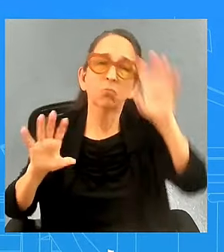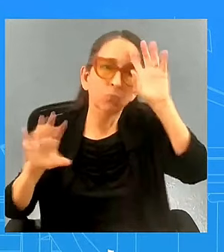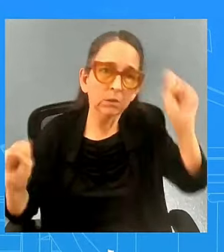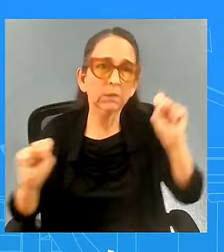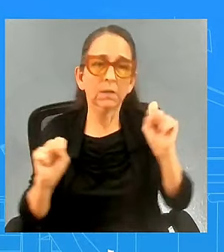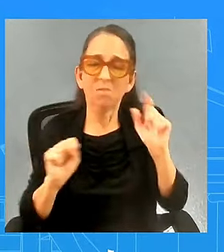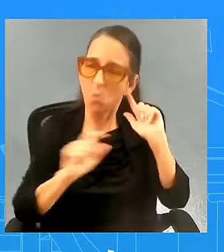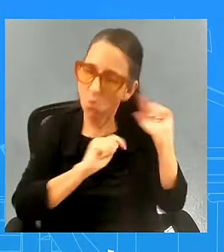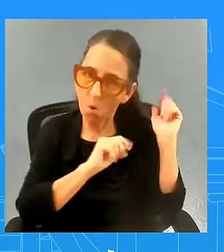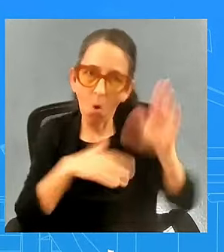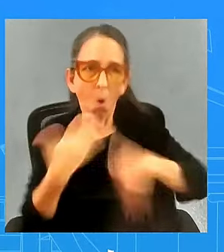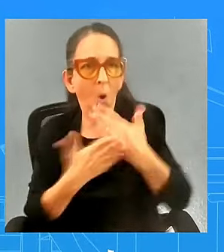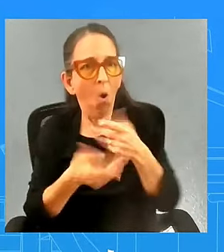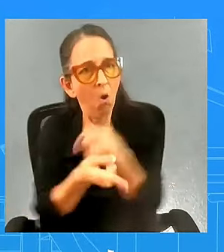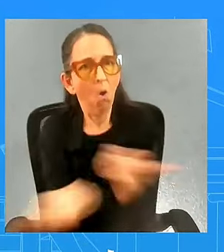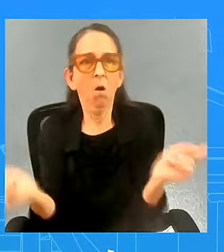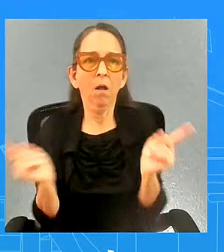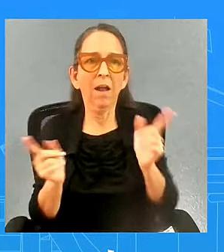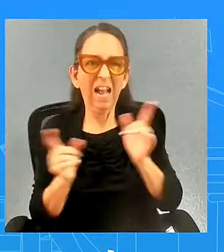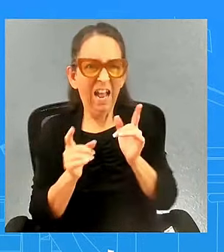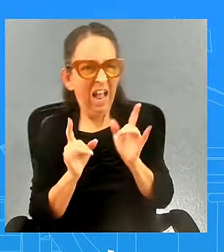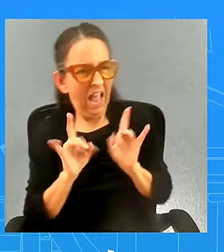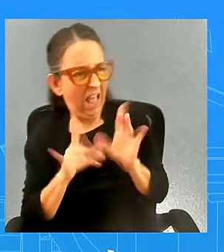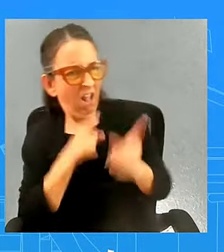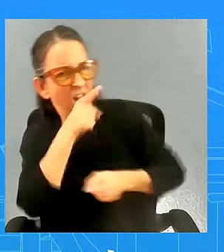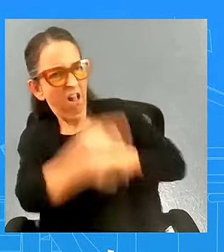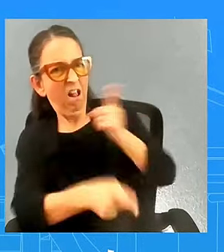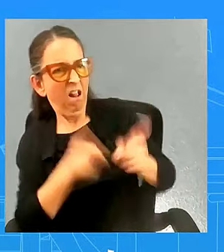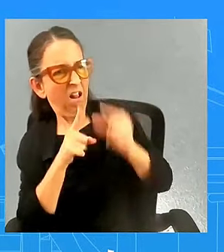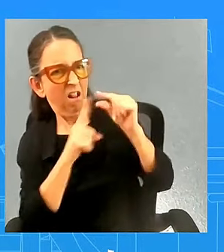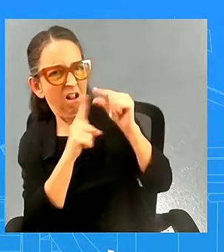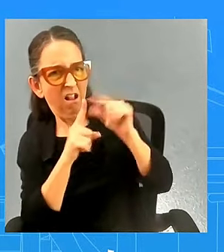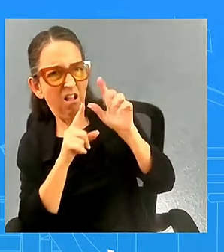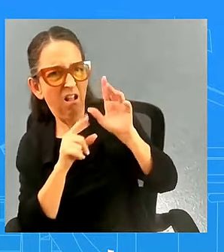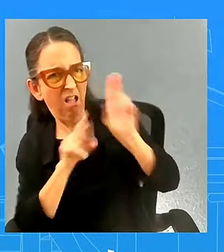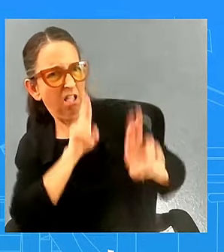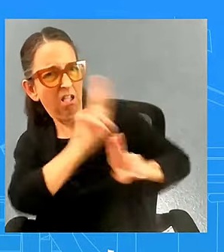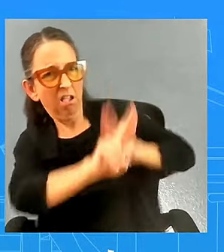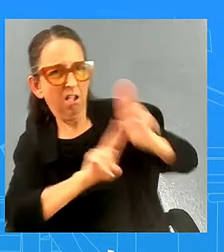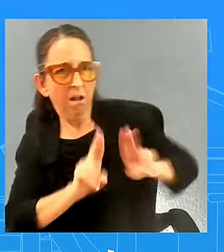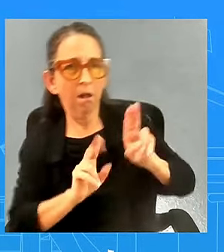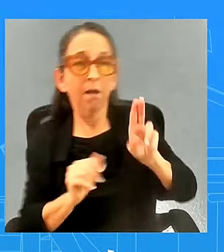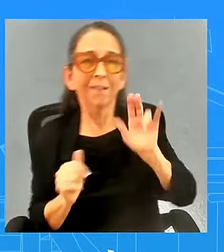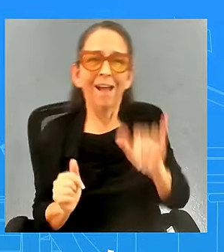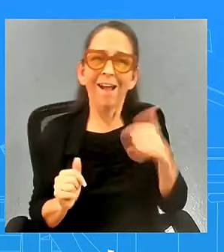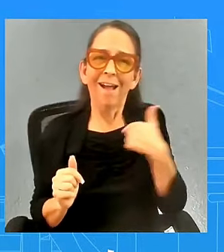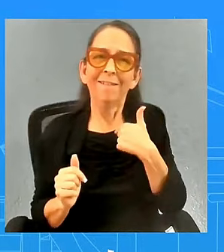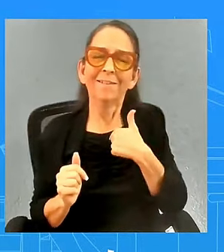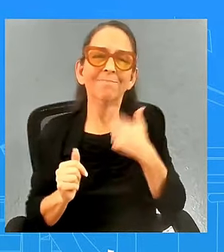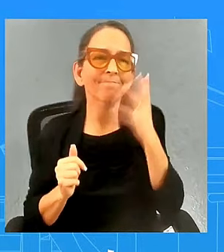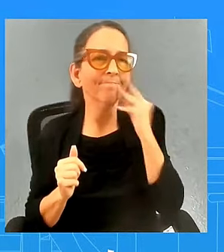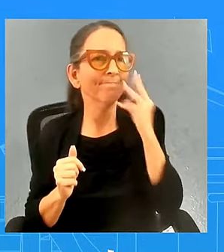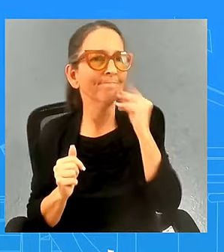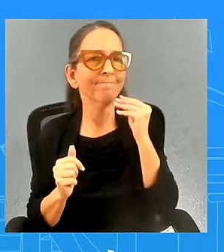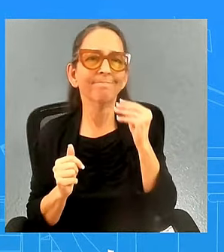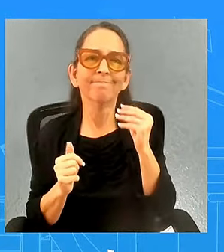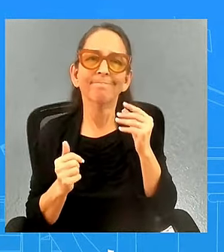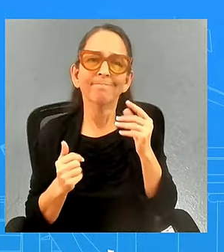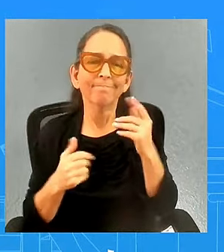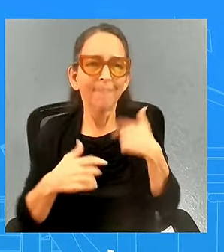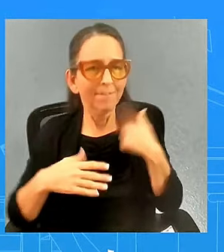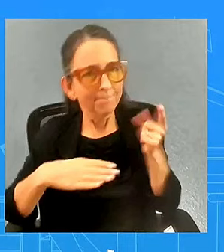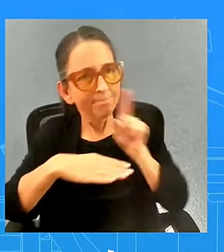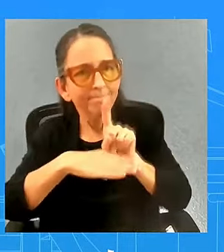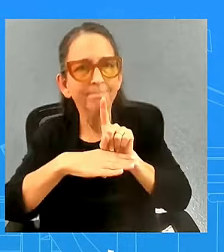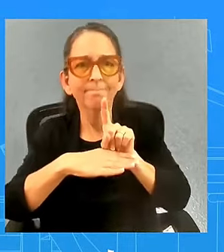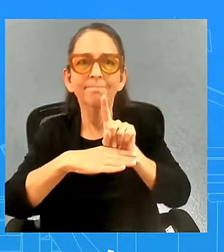hateful rhetoric hateful rhetoric that he hears and this is something that we've done many times from here we will call that out we will call